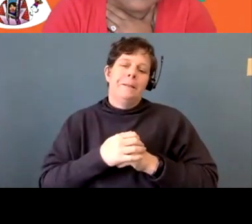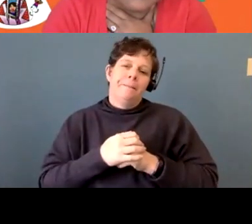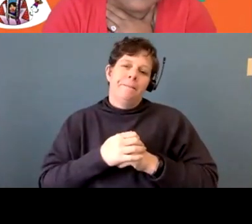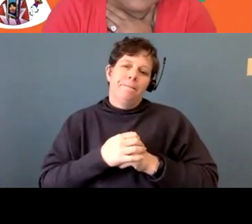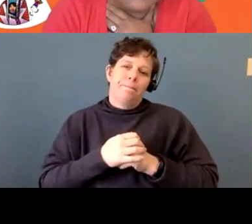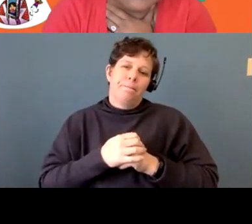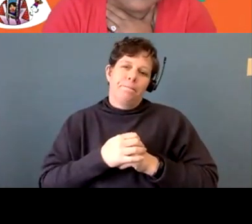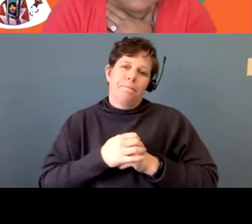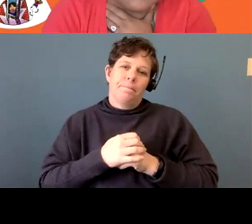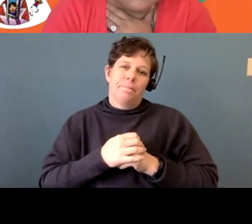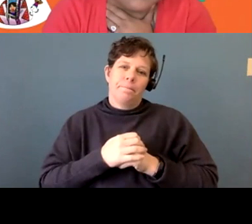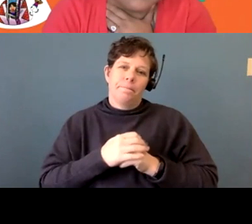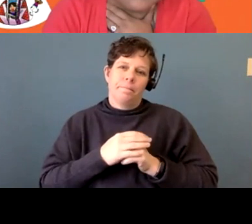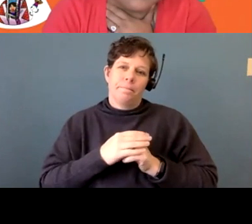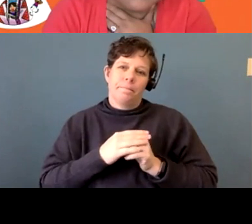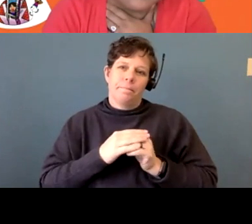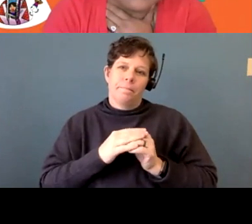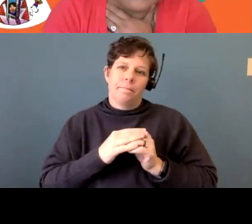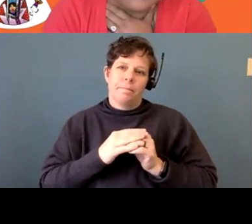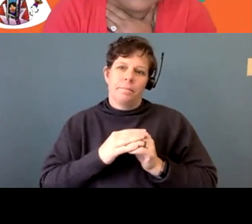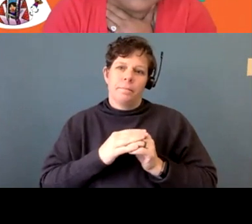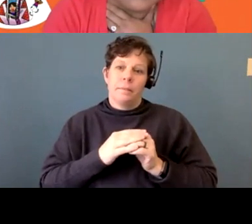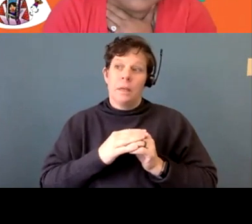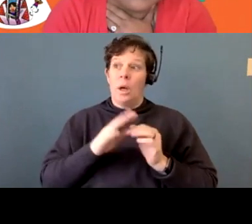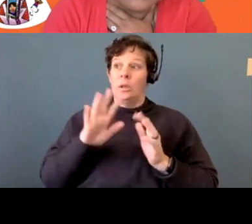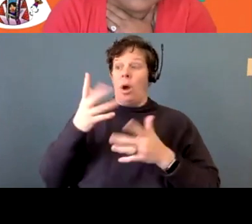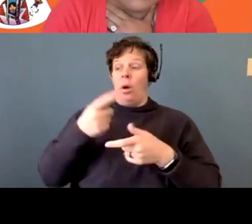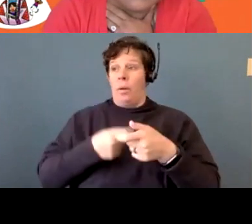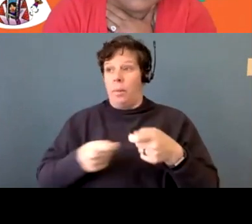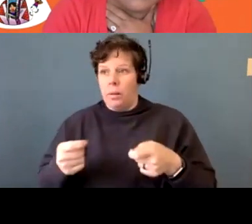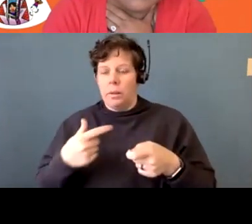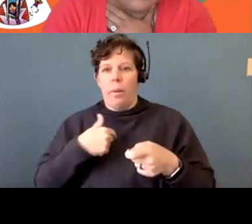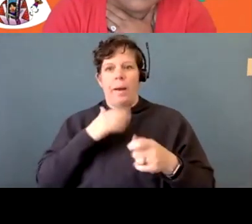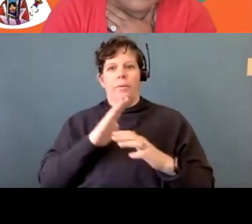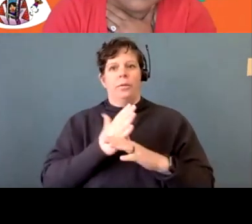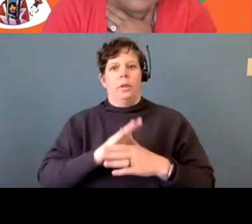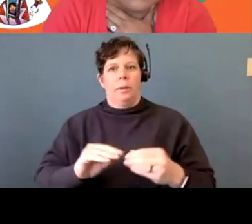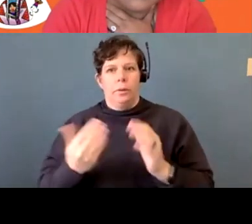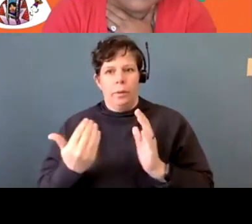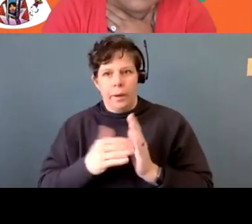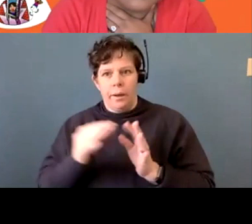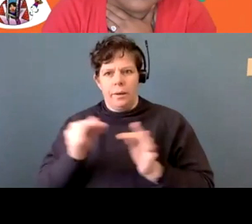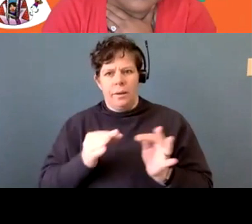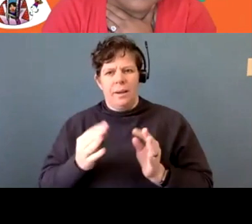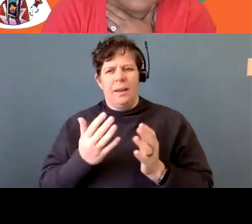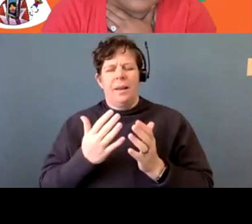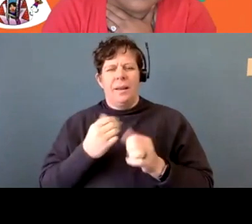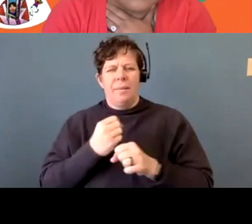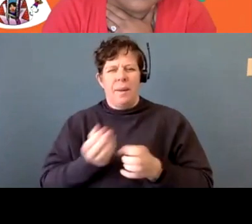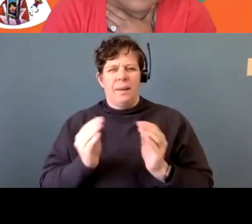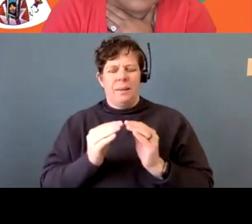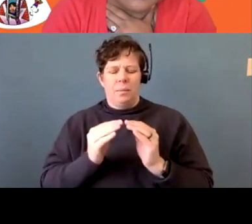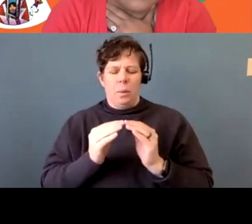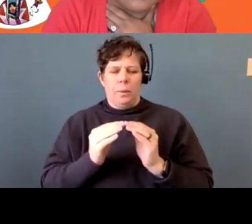it's, you end up having to tell the story all over again. And, um, um, that makes it a little bit difficult. Um,